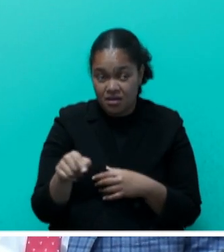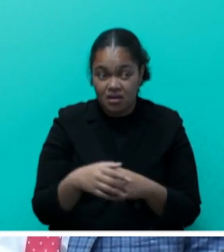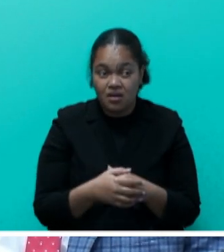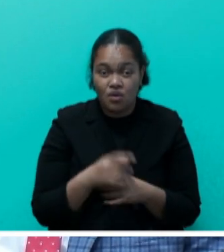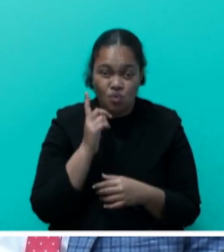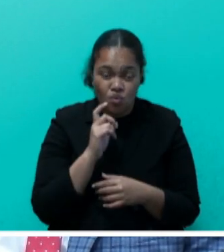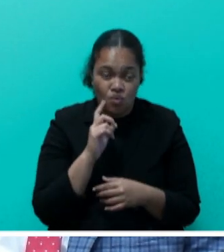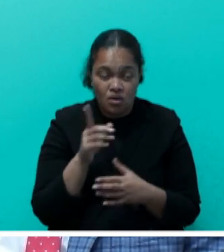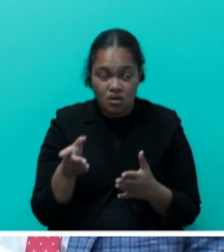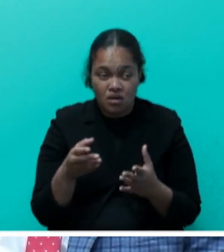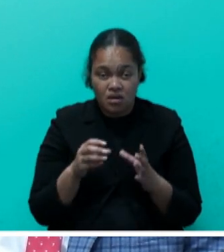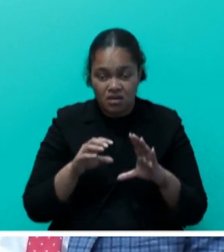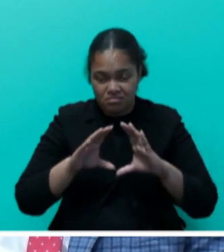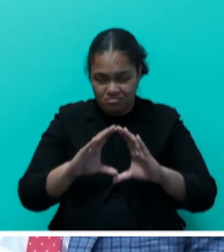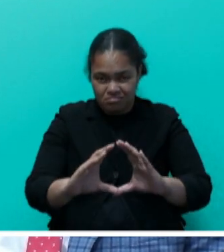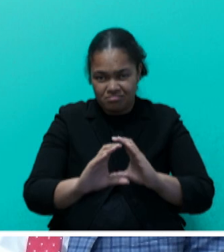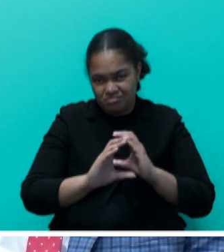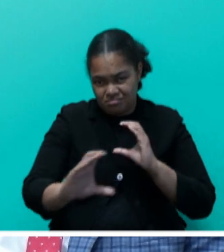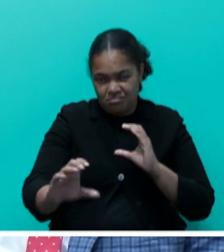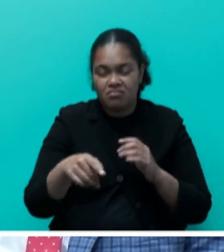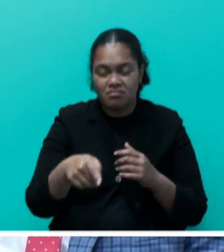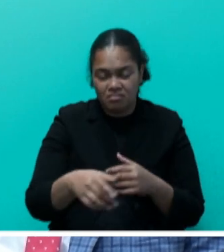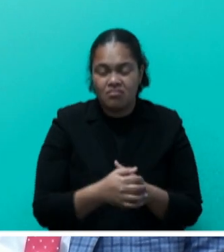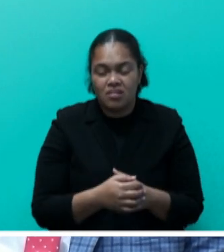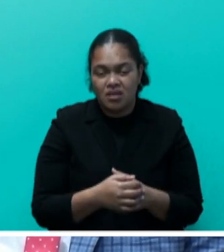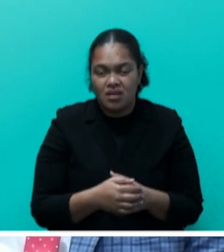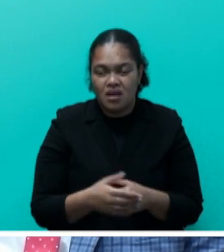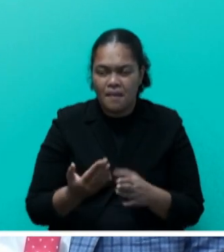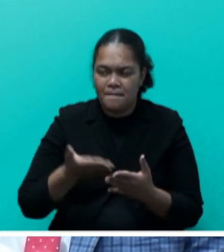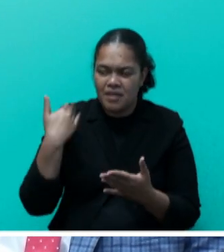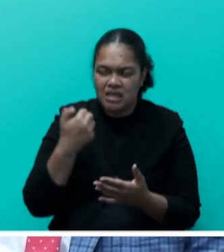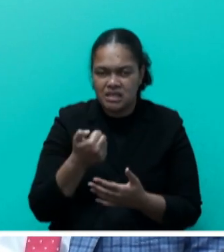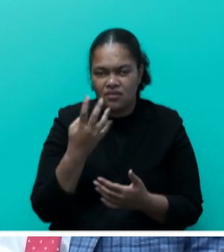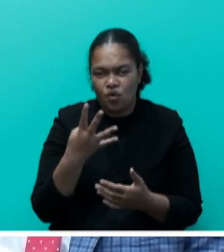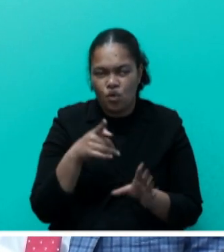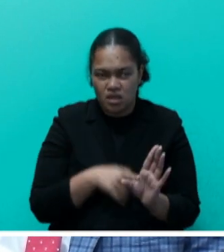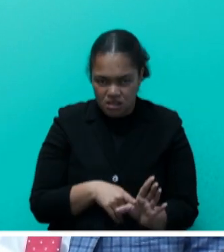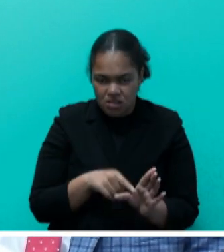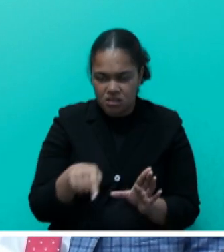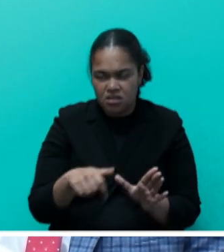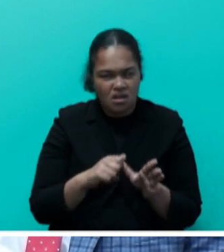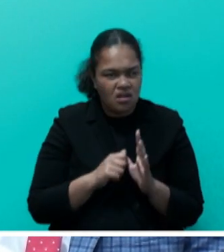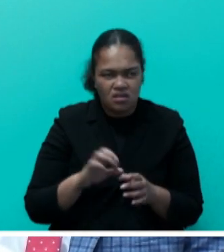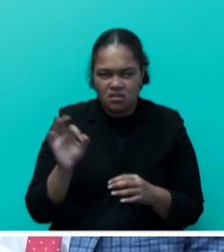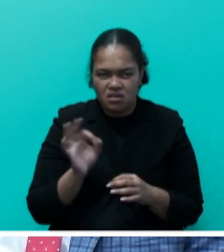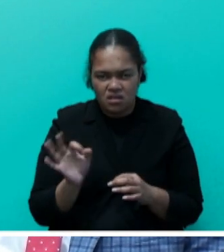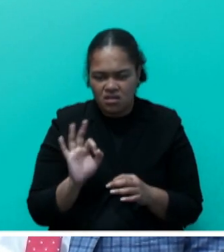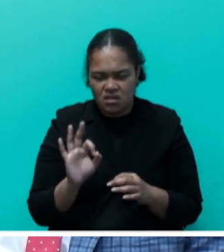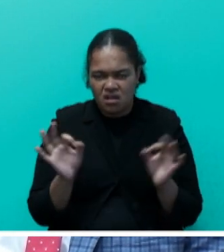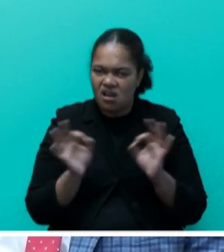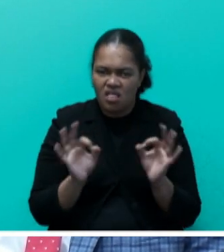water trunk mains, has aged significantly over the past 64 years. These assets have not undergone substantial upgrades.